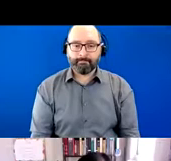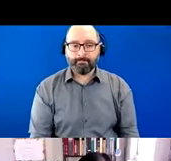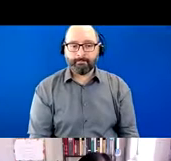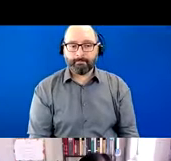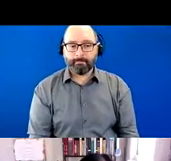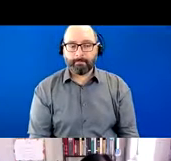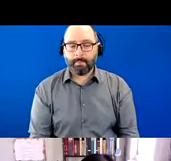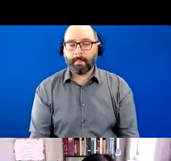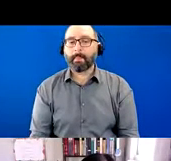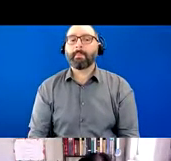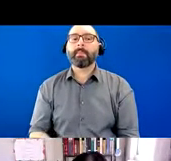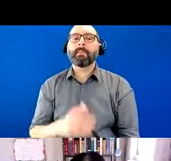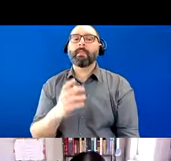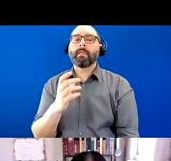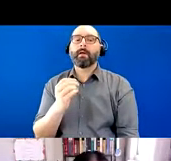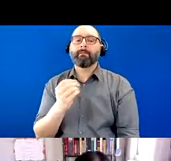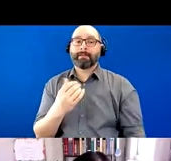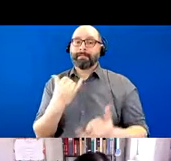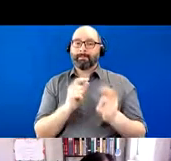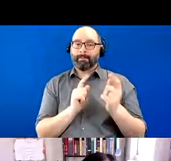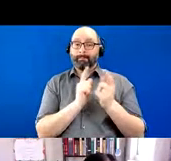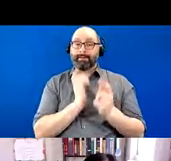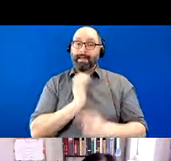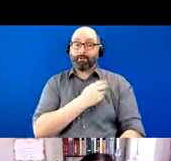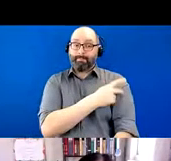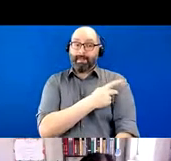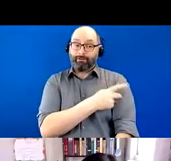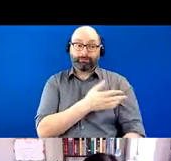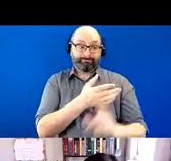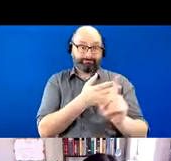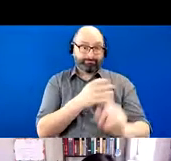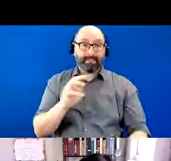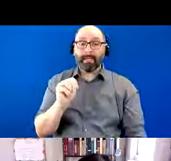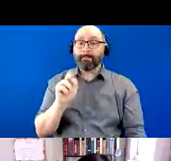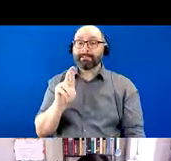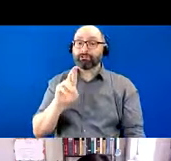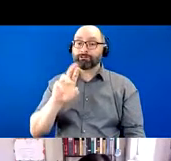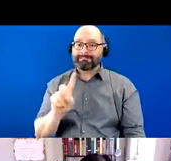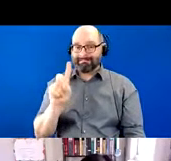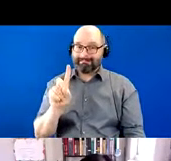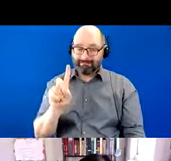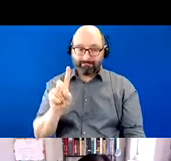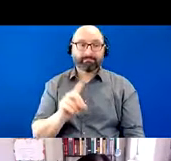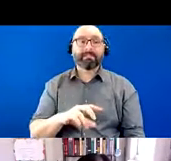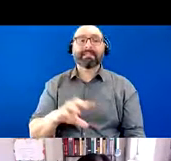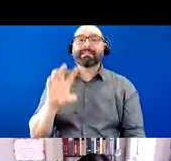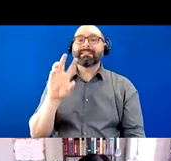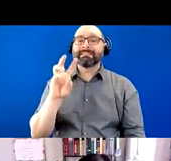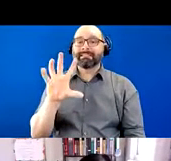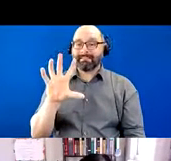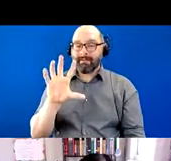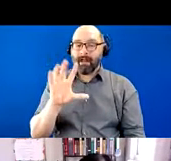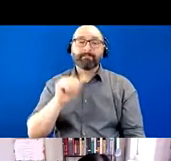So I would like you to meet our patient. This is Mr. D. He was a 65 year old man